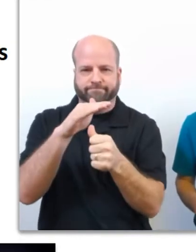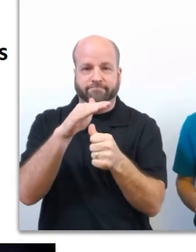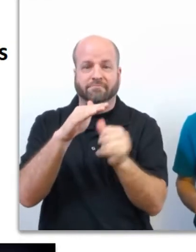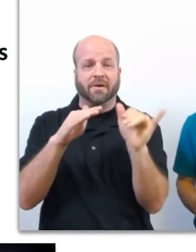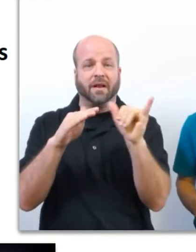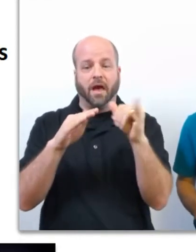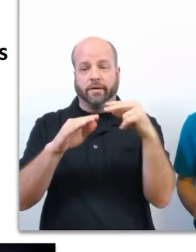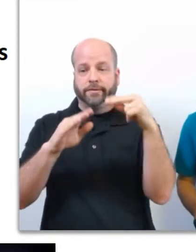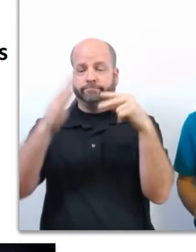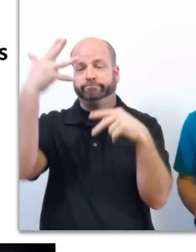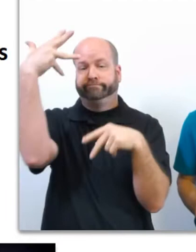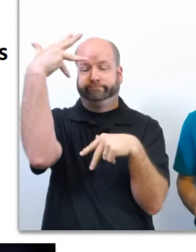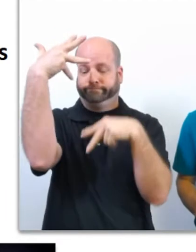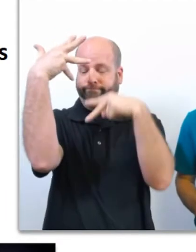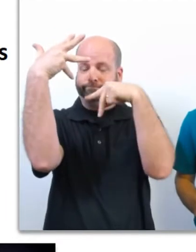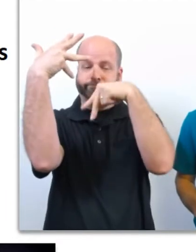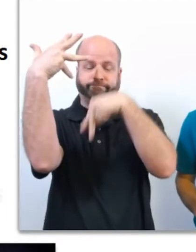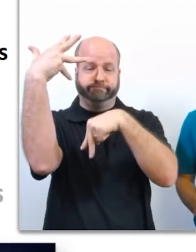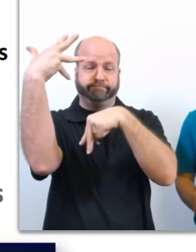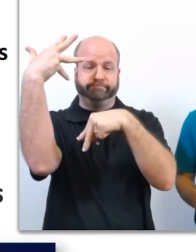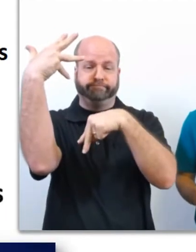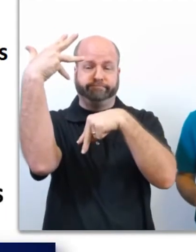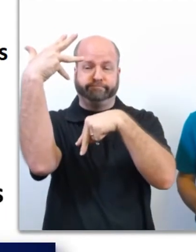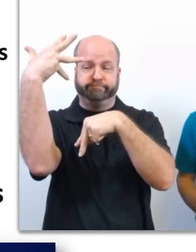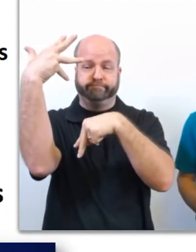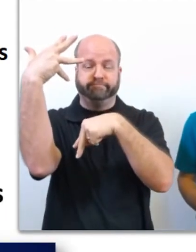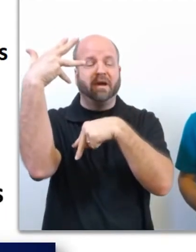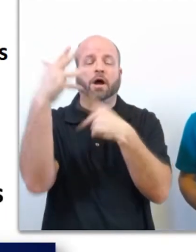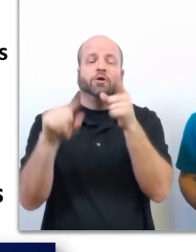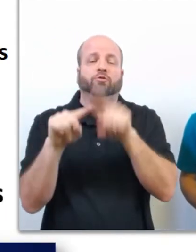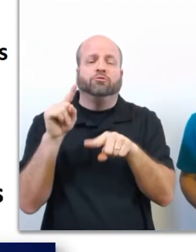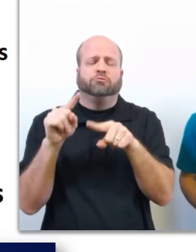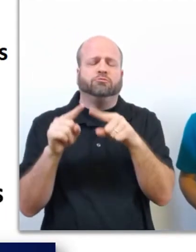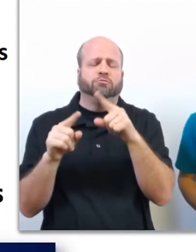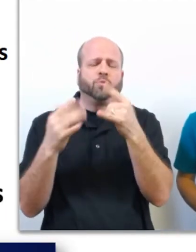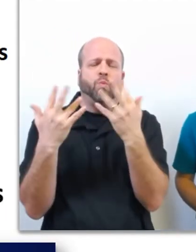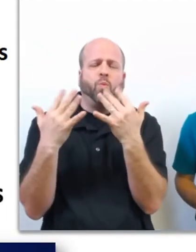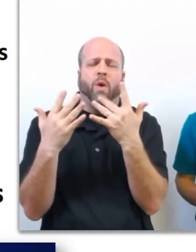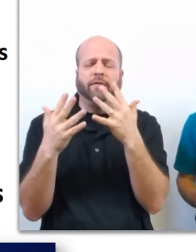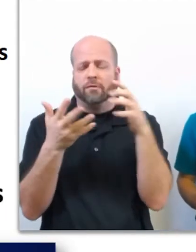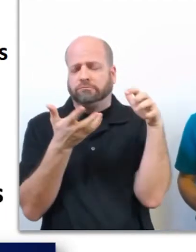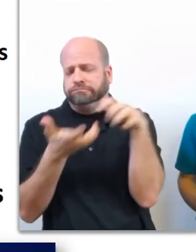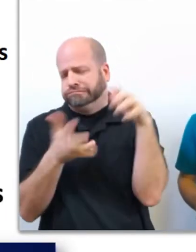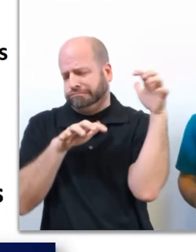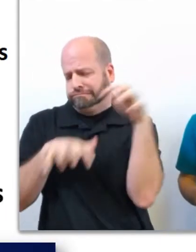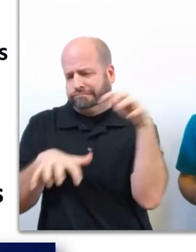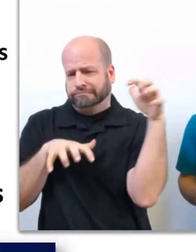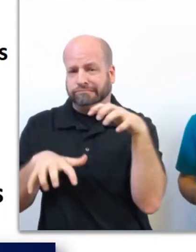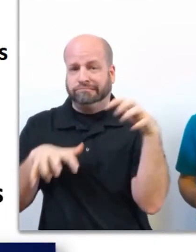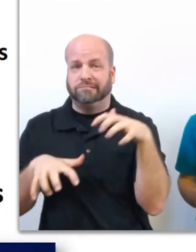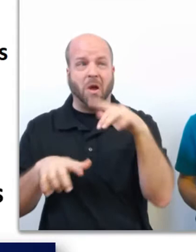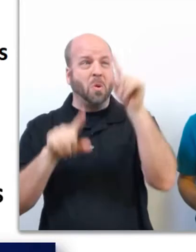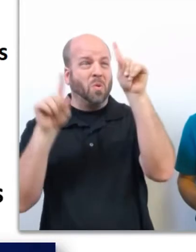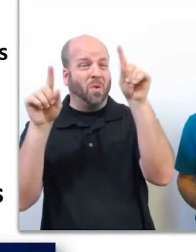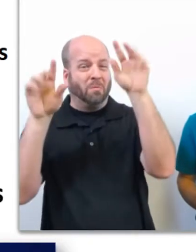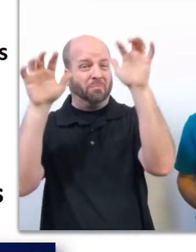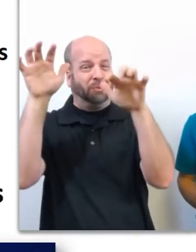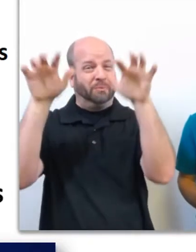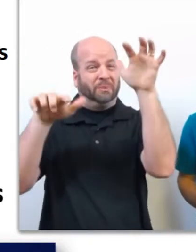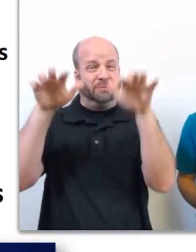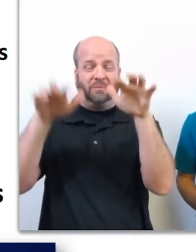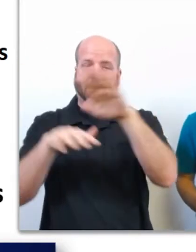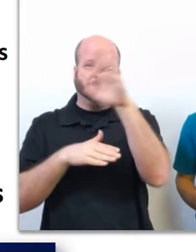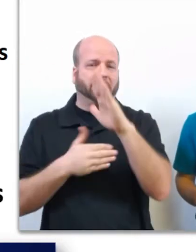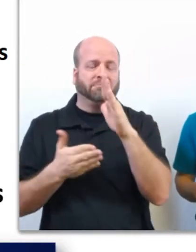standing under a tree. You shouldn't wait for heavy rain to send you inside. In fact, raindrops may never fall where you are.